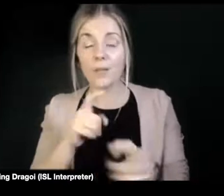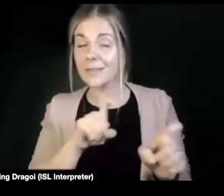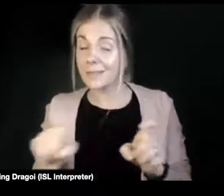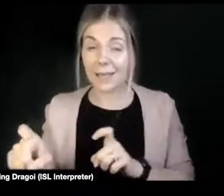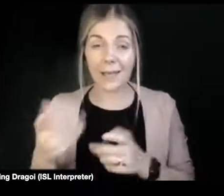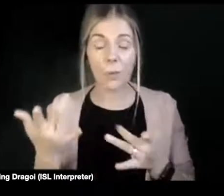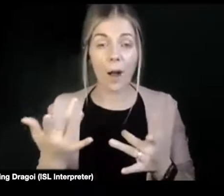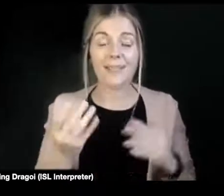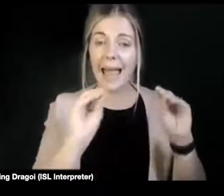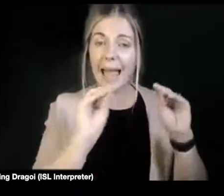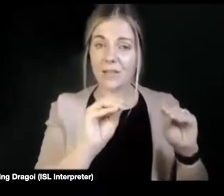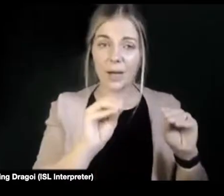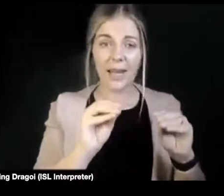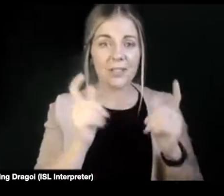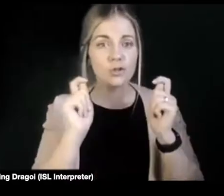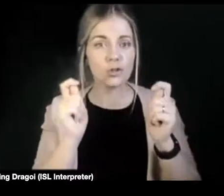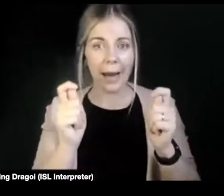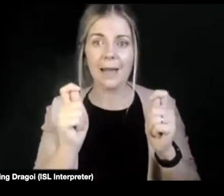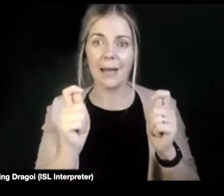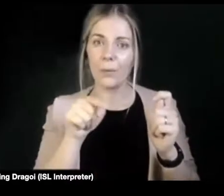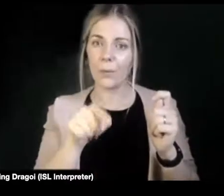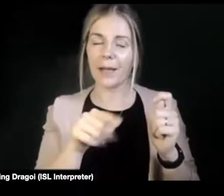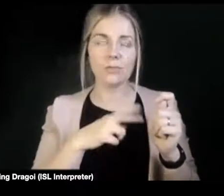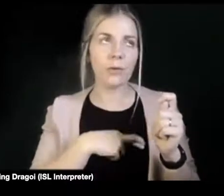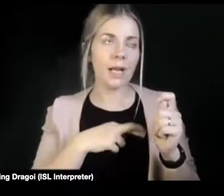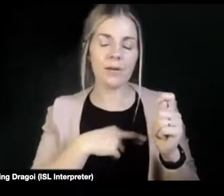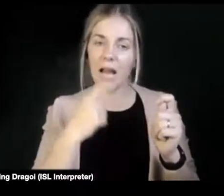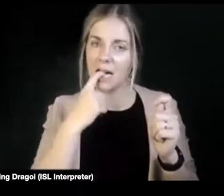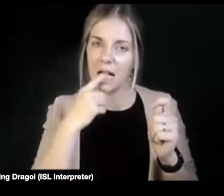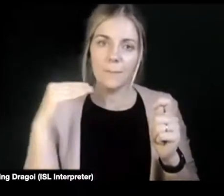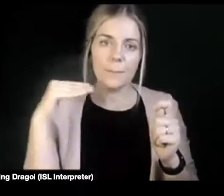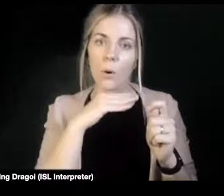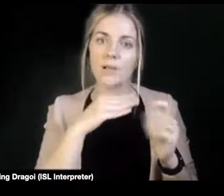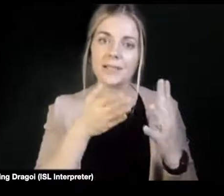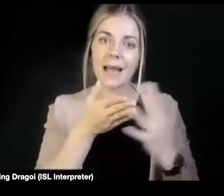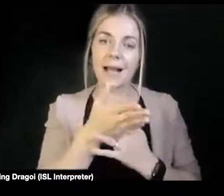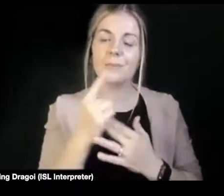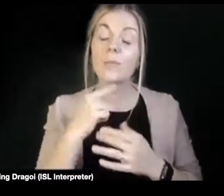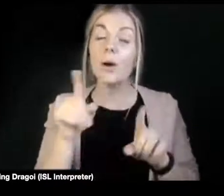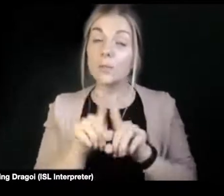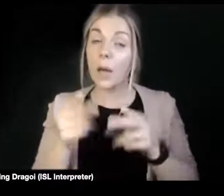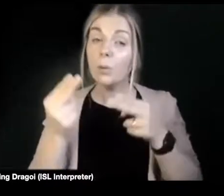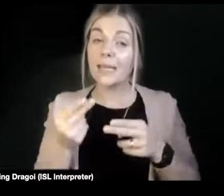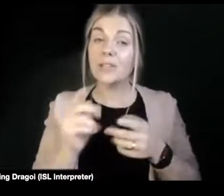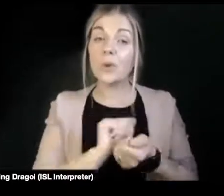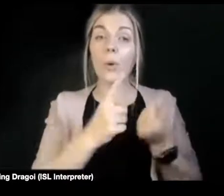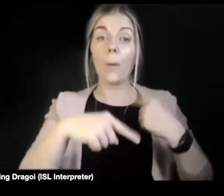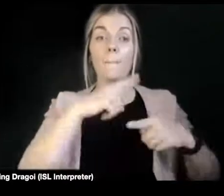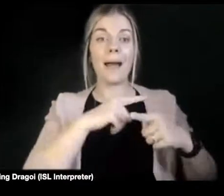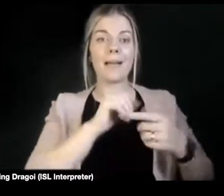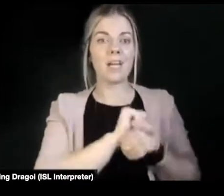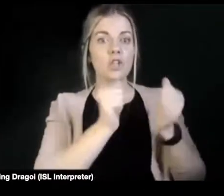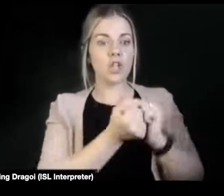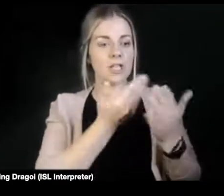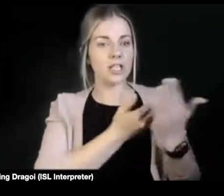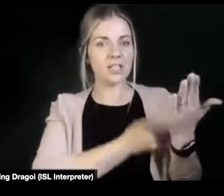and training, for me, is the absolute key. But we almost need to change legislation to make sure that education happens,